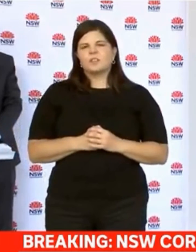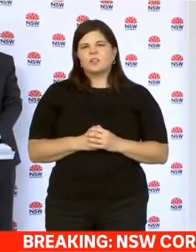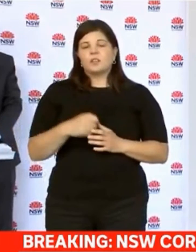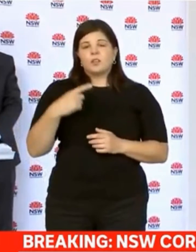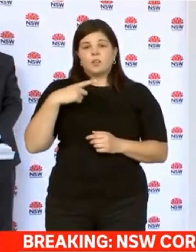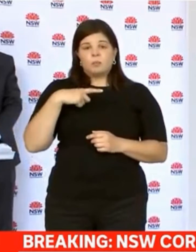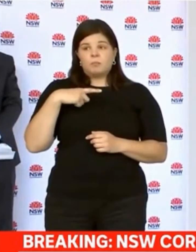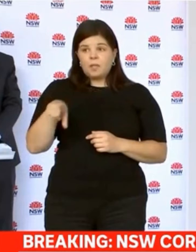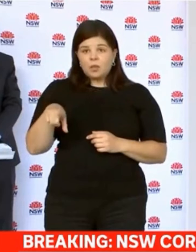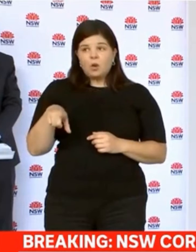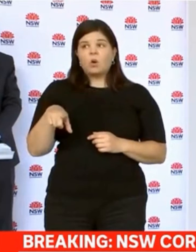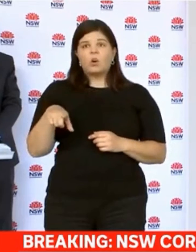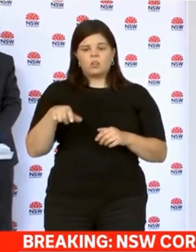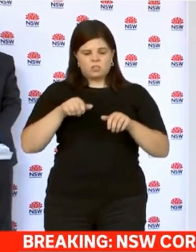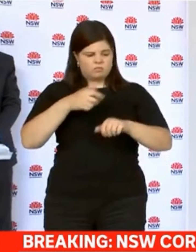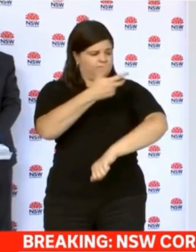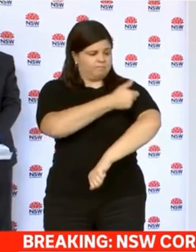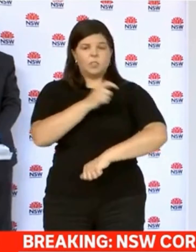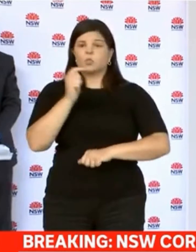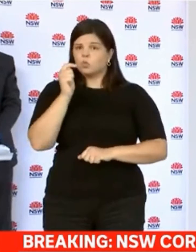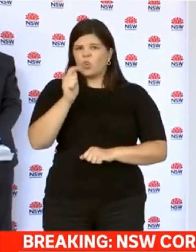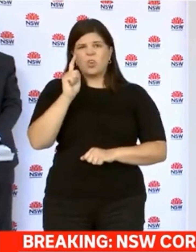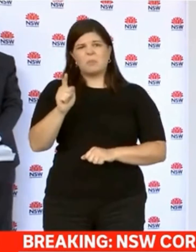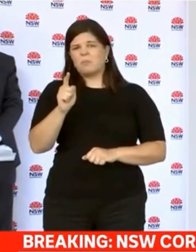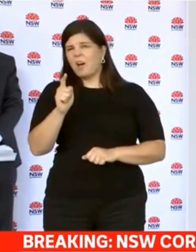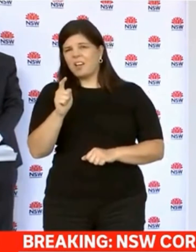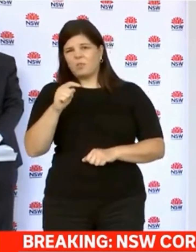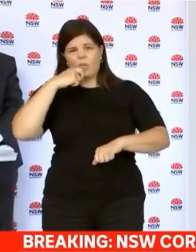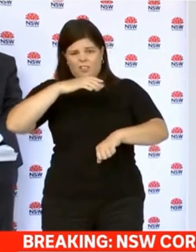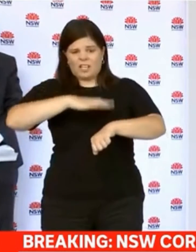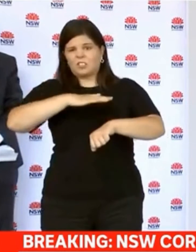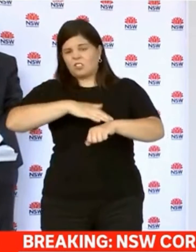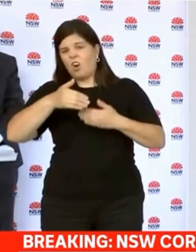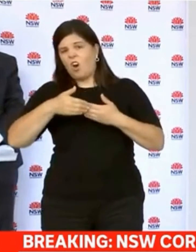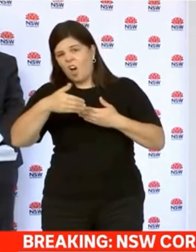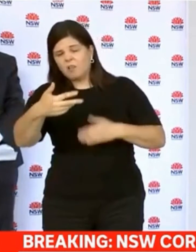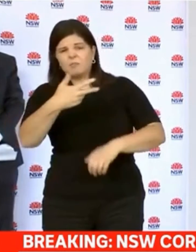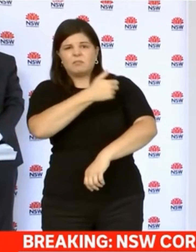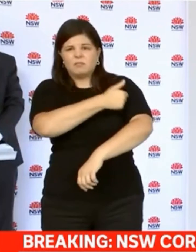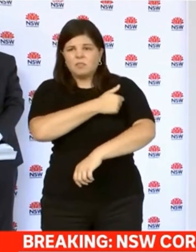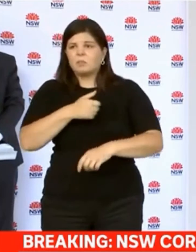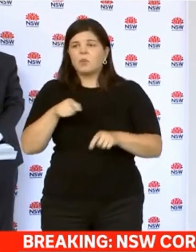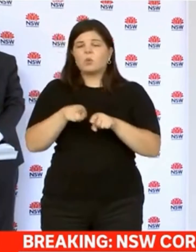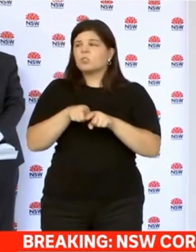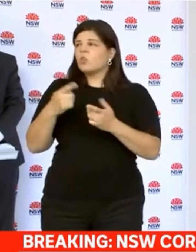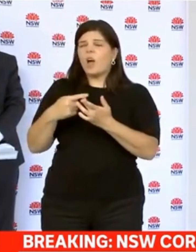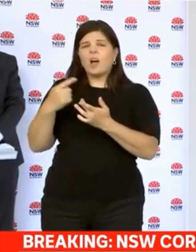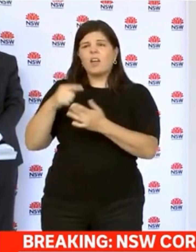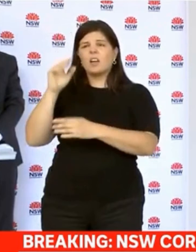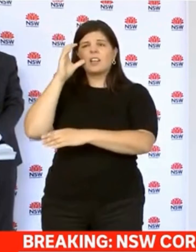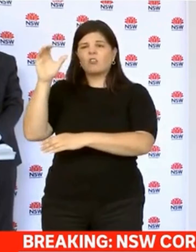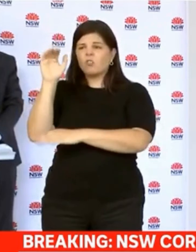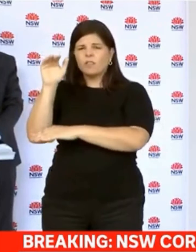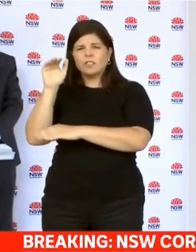the vaccine, until you have enough people vaccinated in any given community, and until there's nations on the world that are travelling and